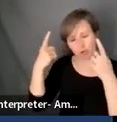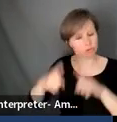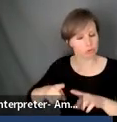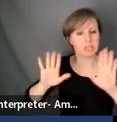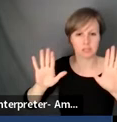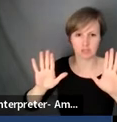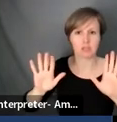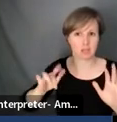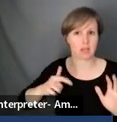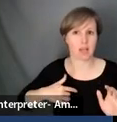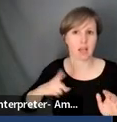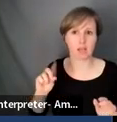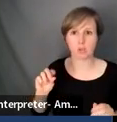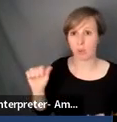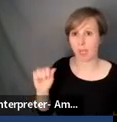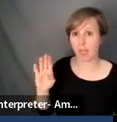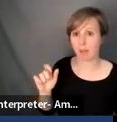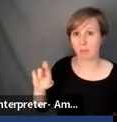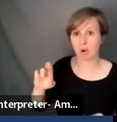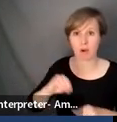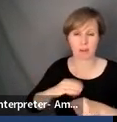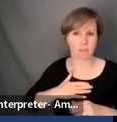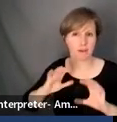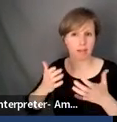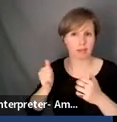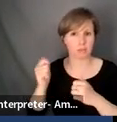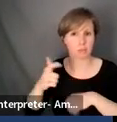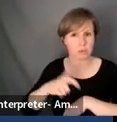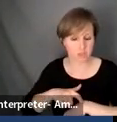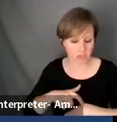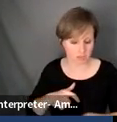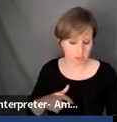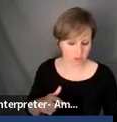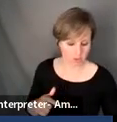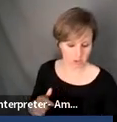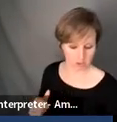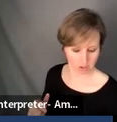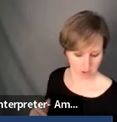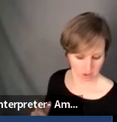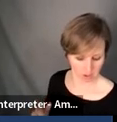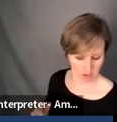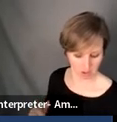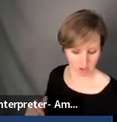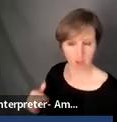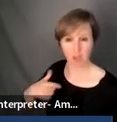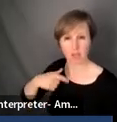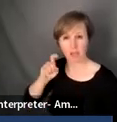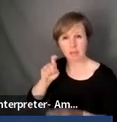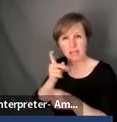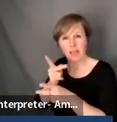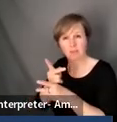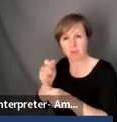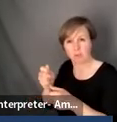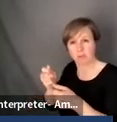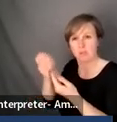mean, I do a bar in my class all the time. What I said is that teachers should be careful the way they bring that topic in